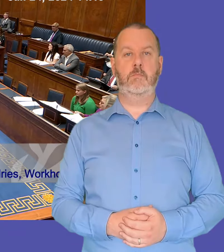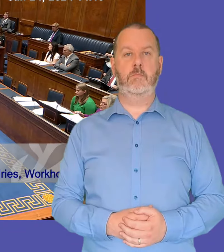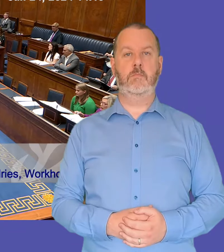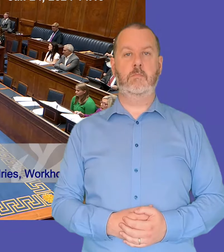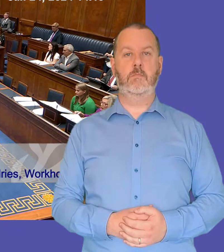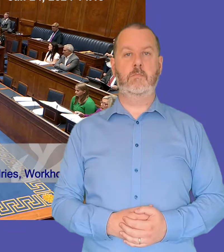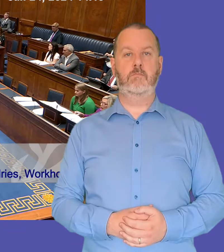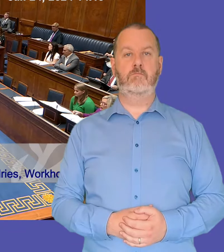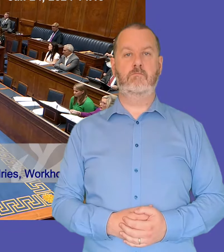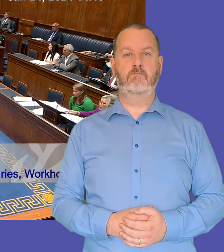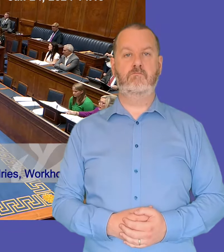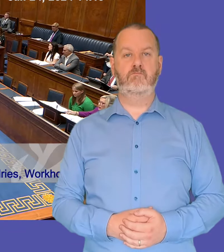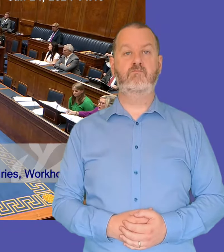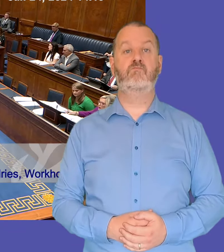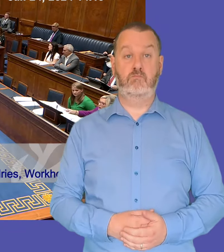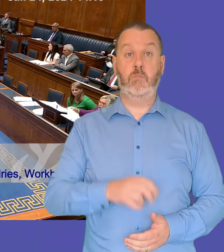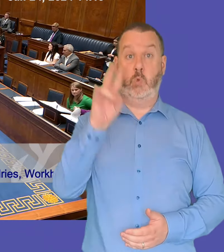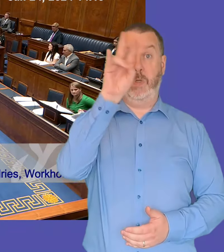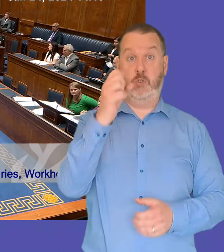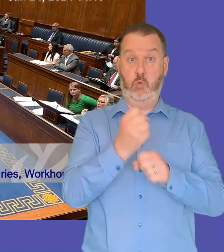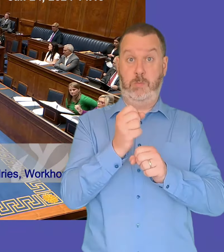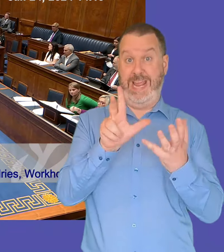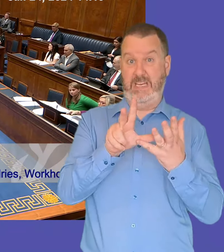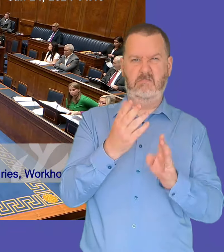question eight please first minister